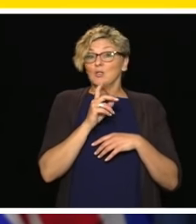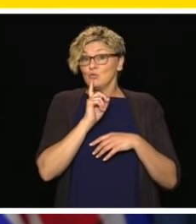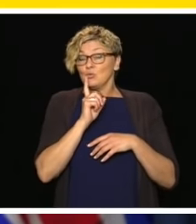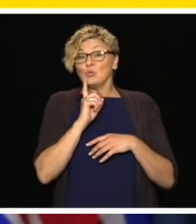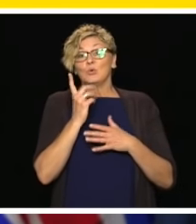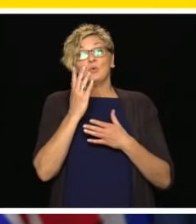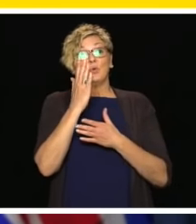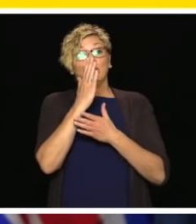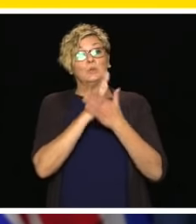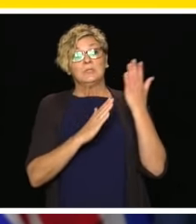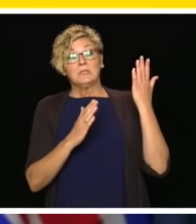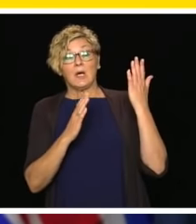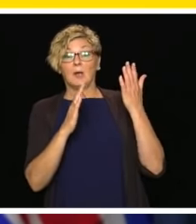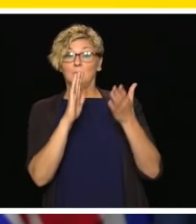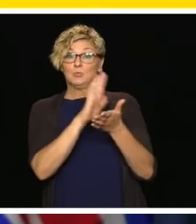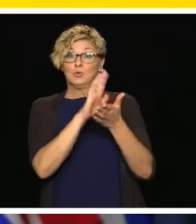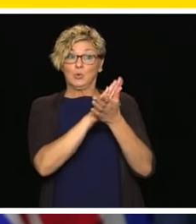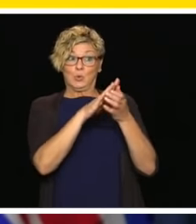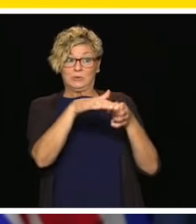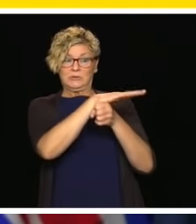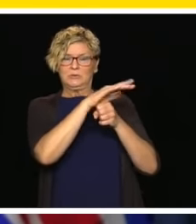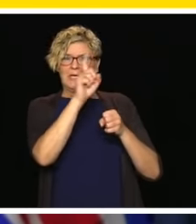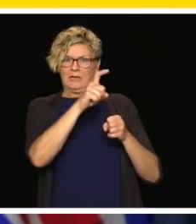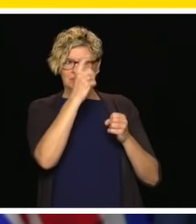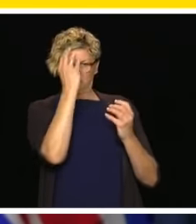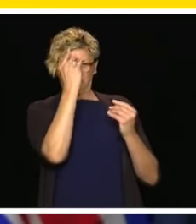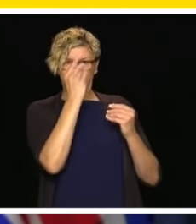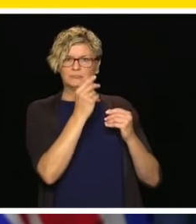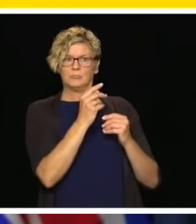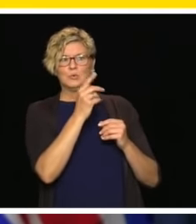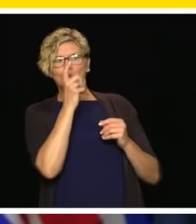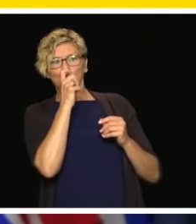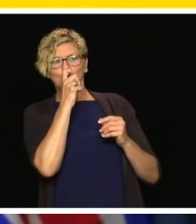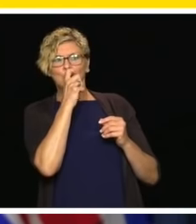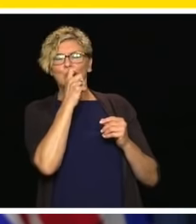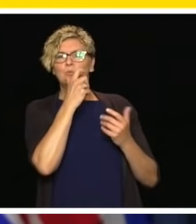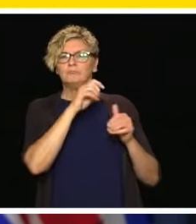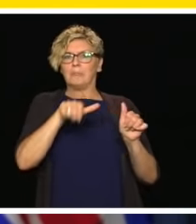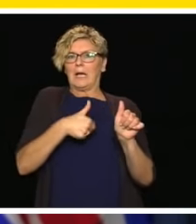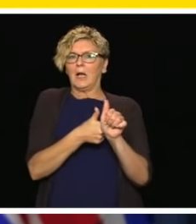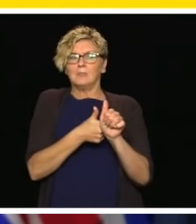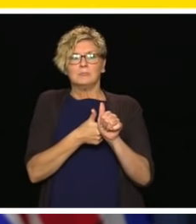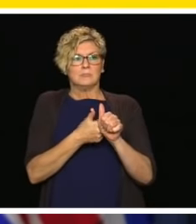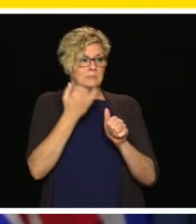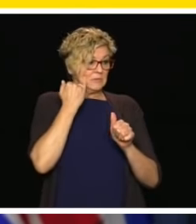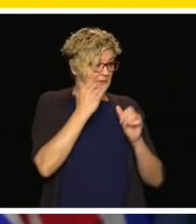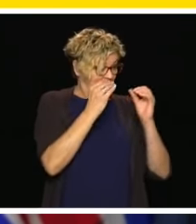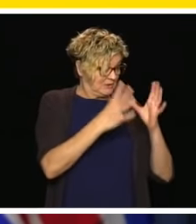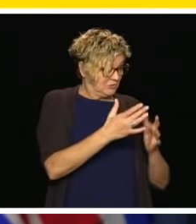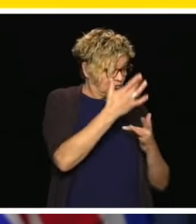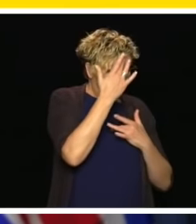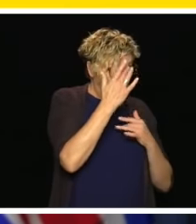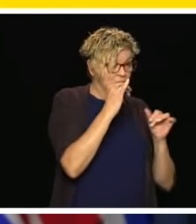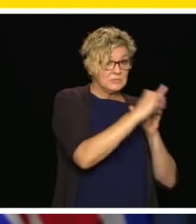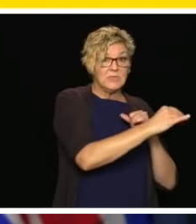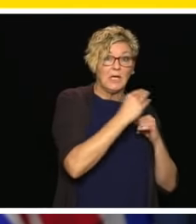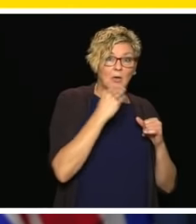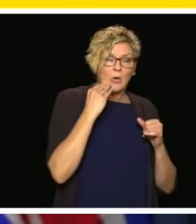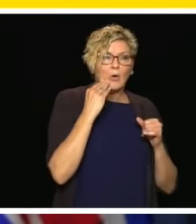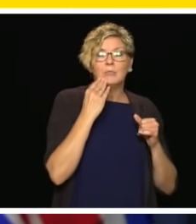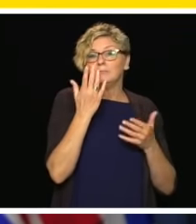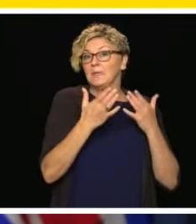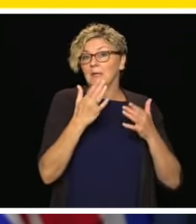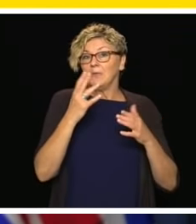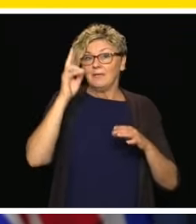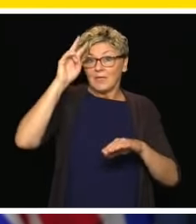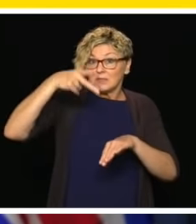roles in large districts, large schools. And in working with the children of essential service workers,